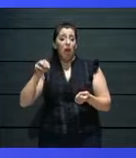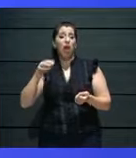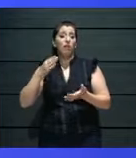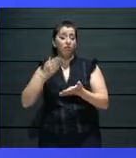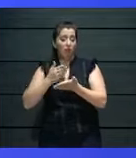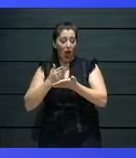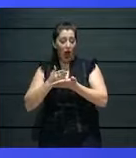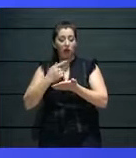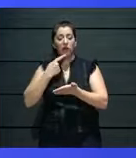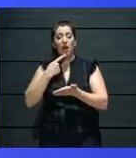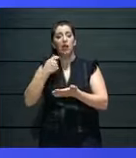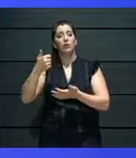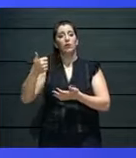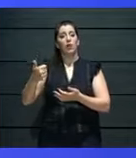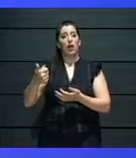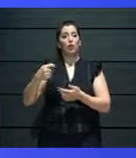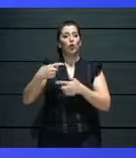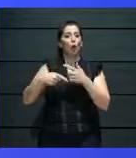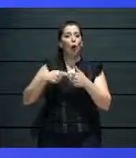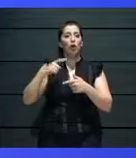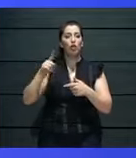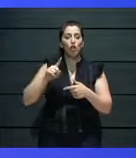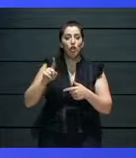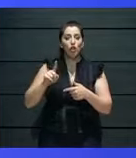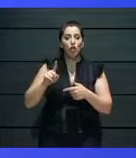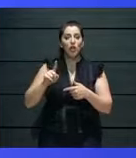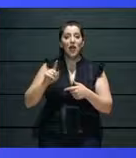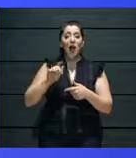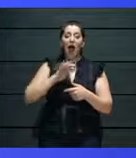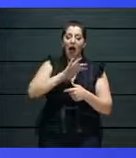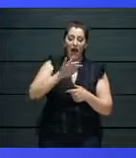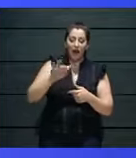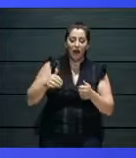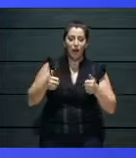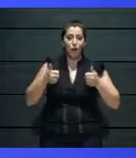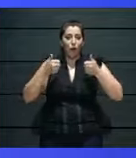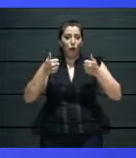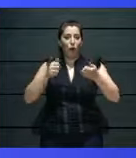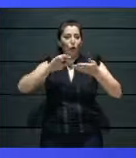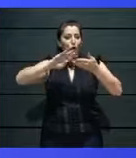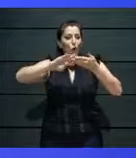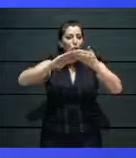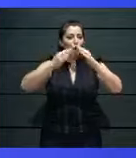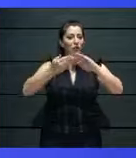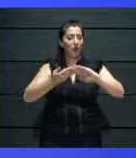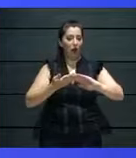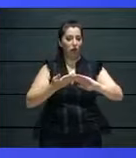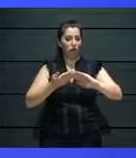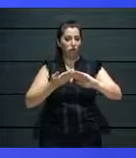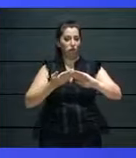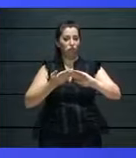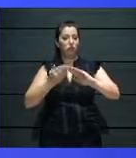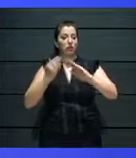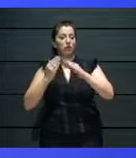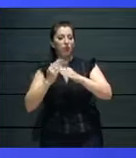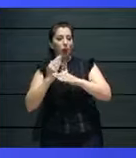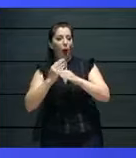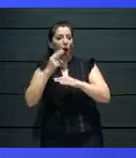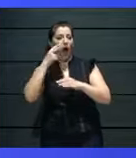saying, we're trying to engage the community in a lot of aspects. Both from a